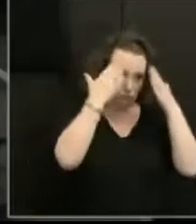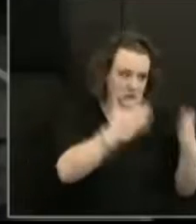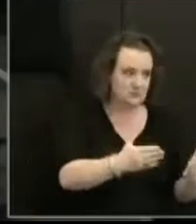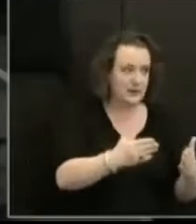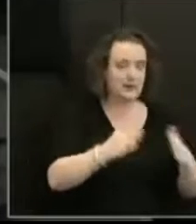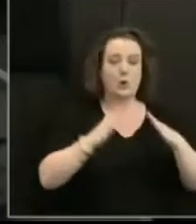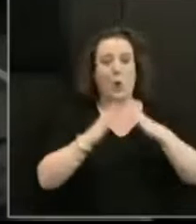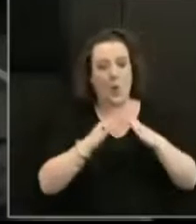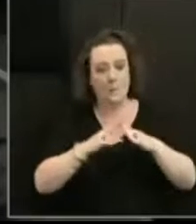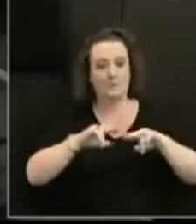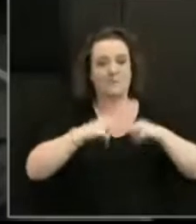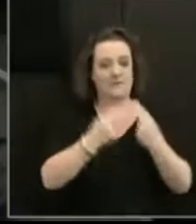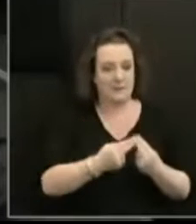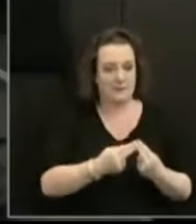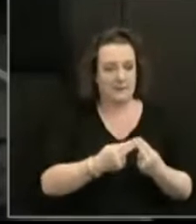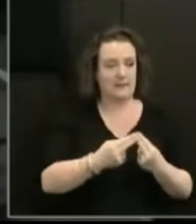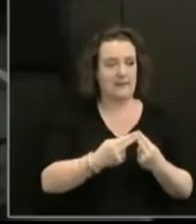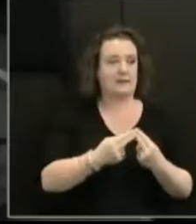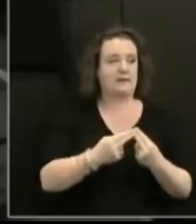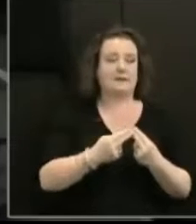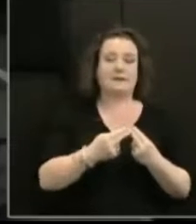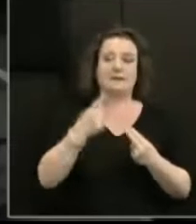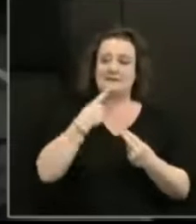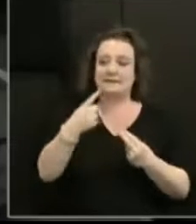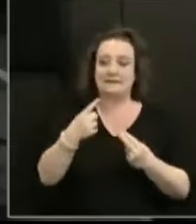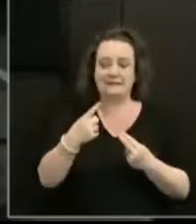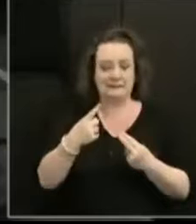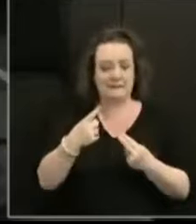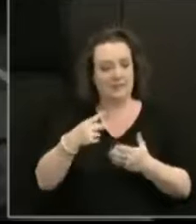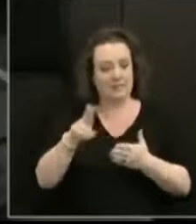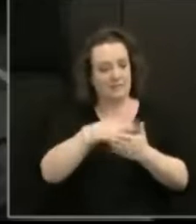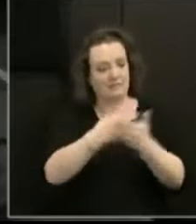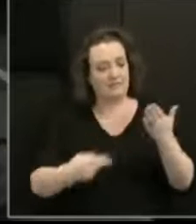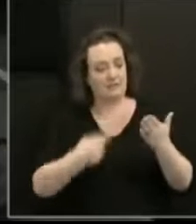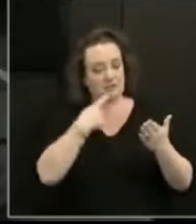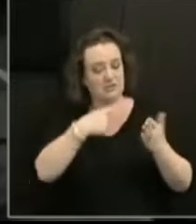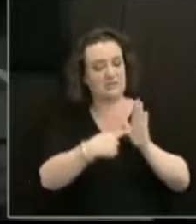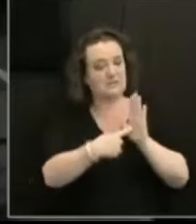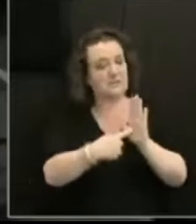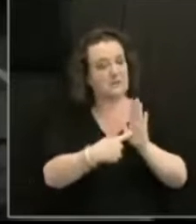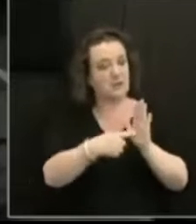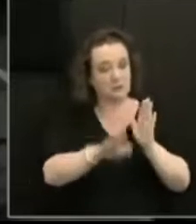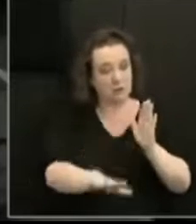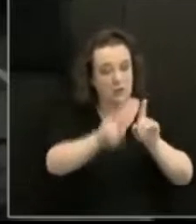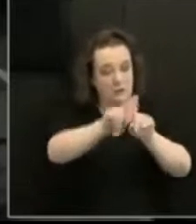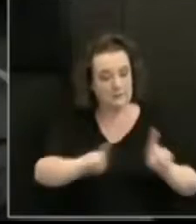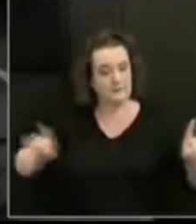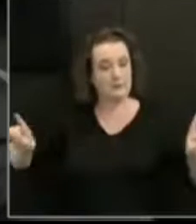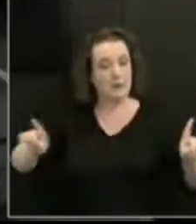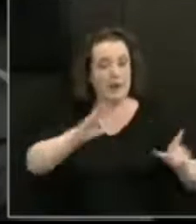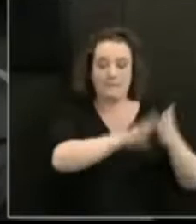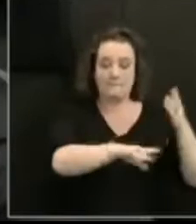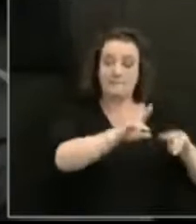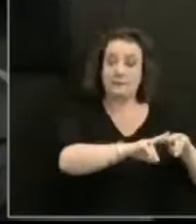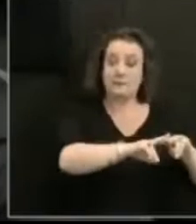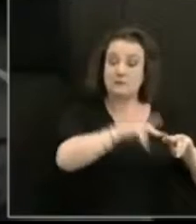family. The convention states that in no case shall a child be separated from parents on the